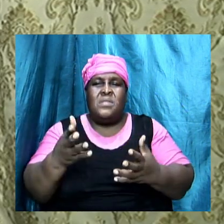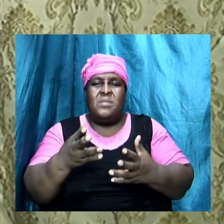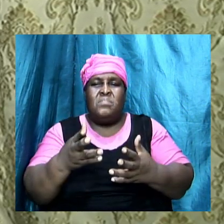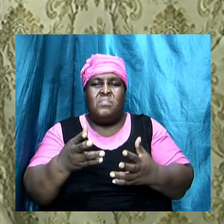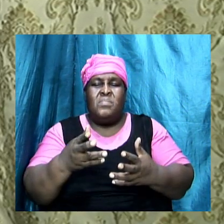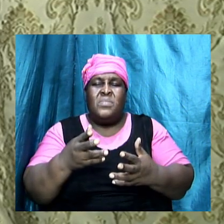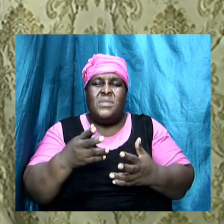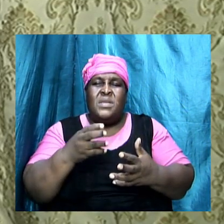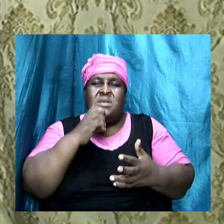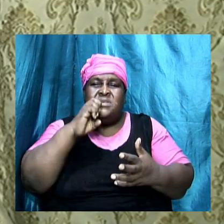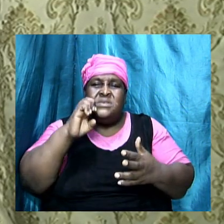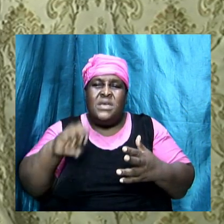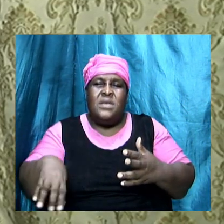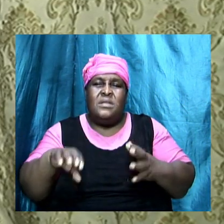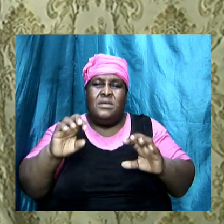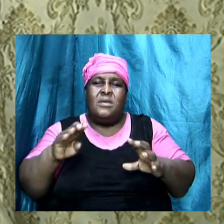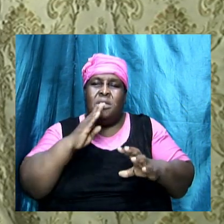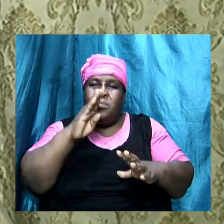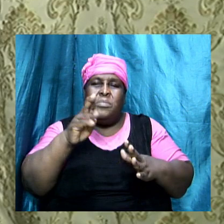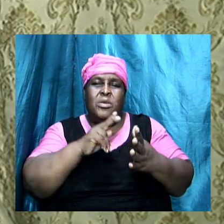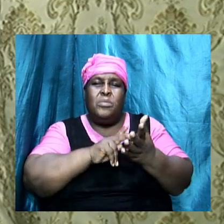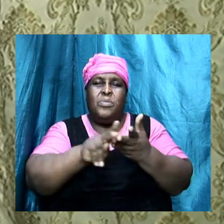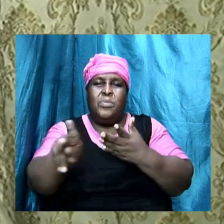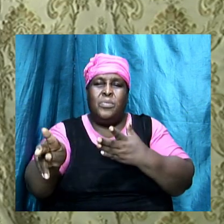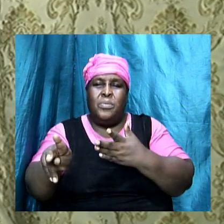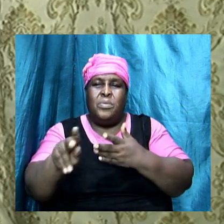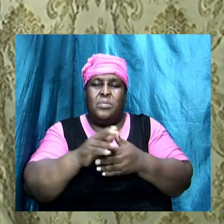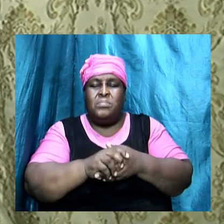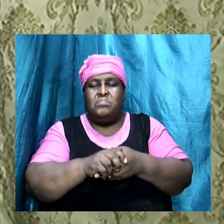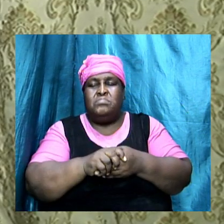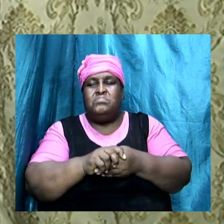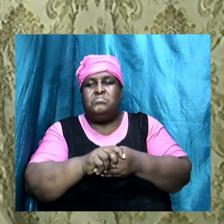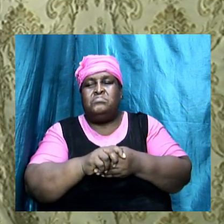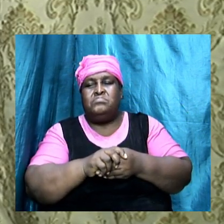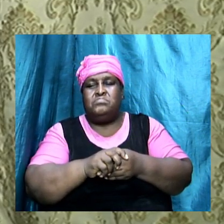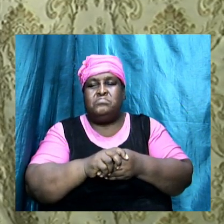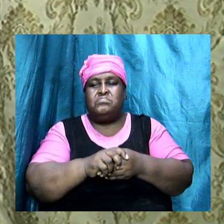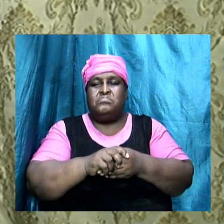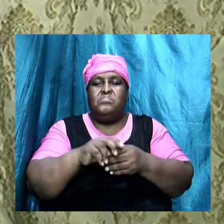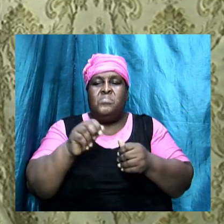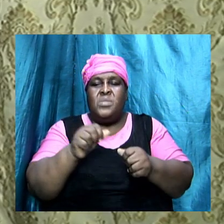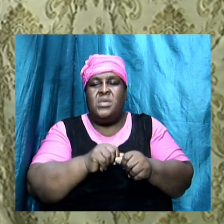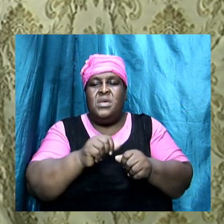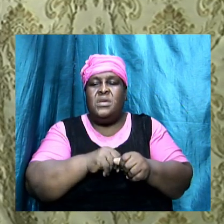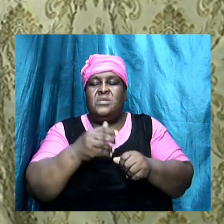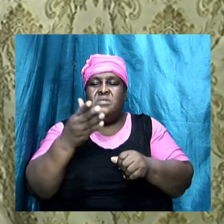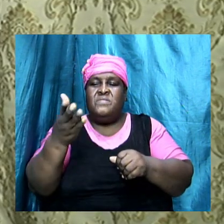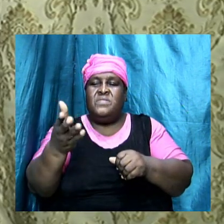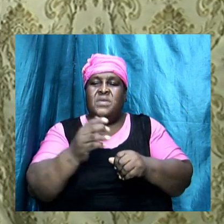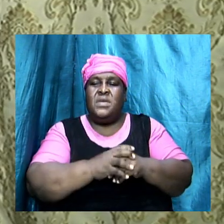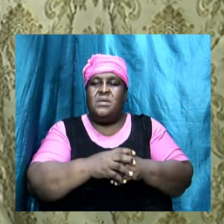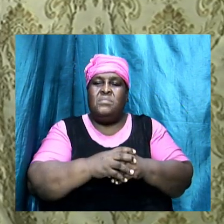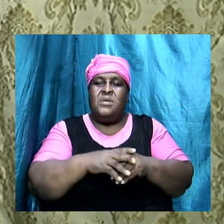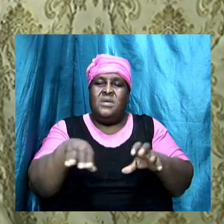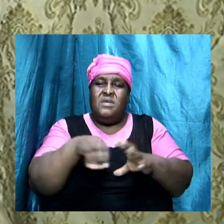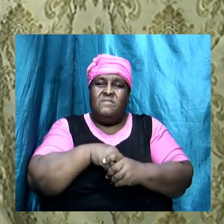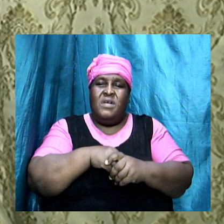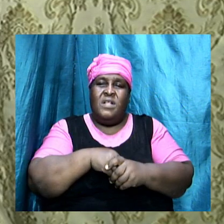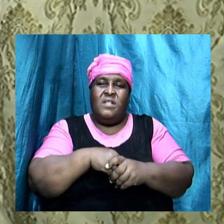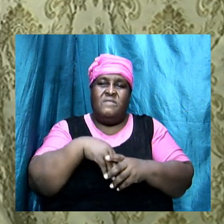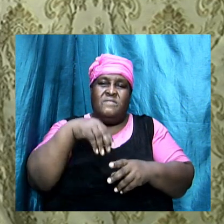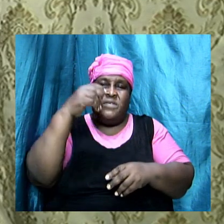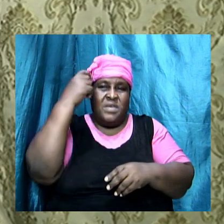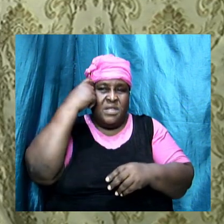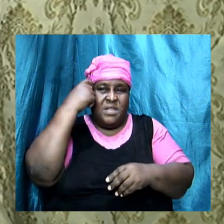can you imagine so each of them involved in idol worship in meat